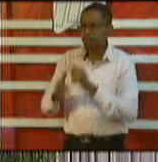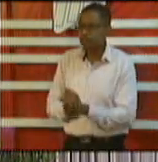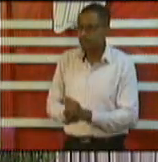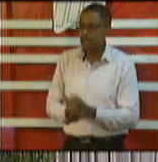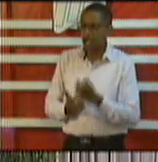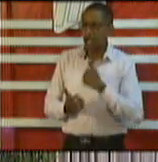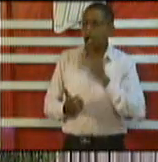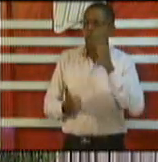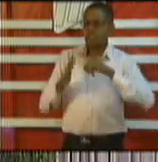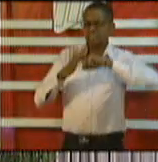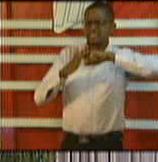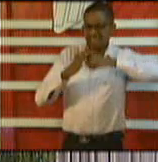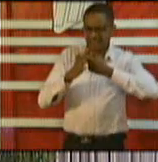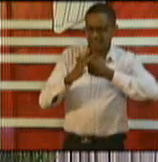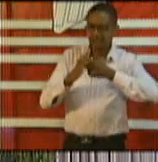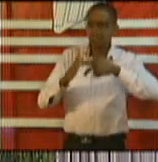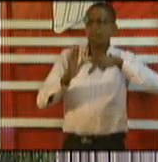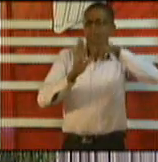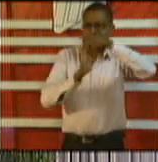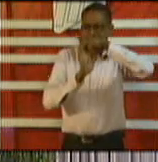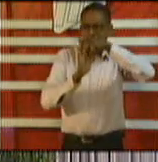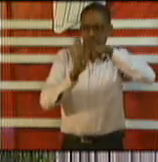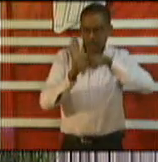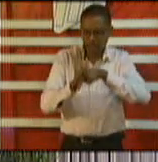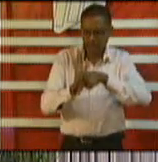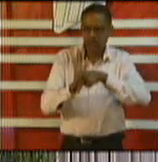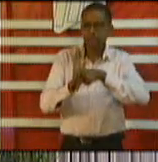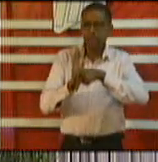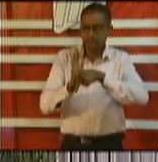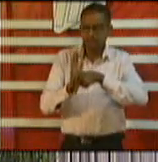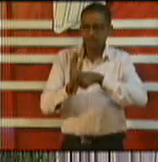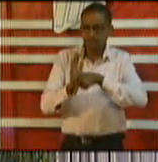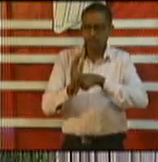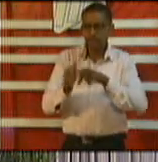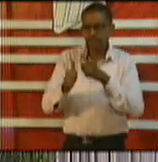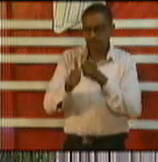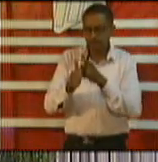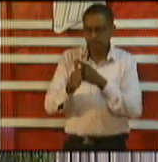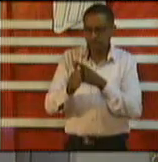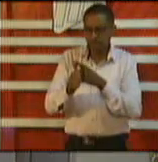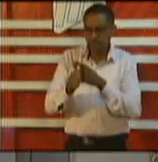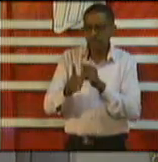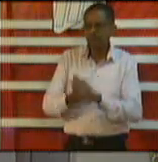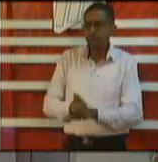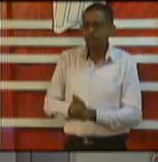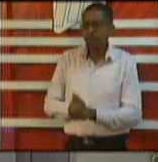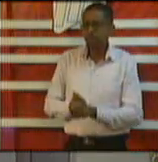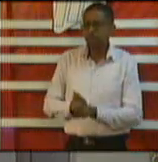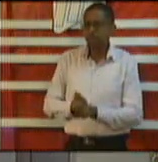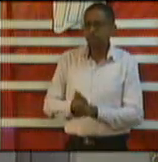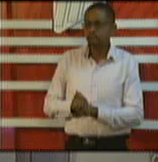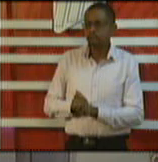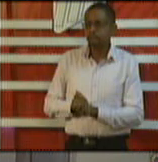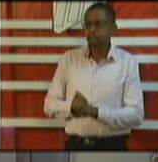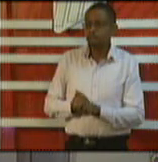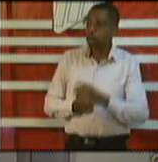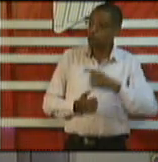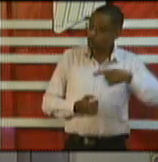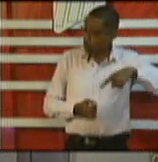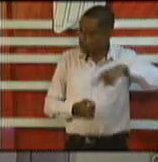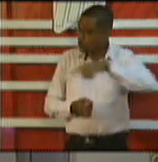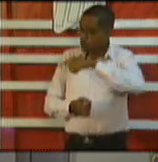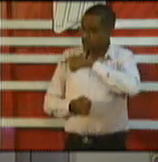and then you see a mobile coming with the clinical justification we ascribe